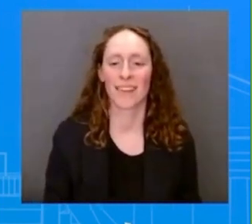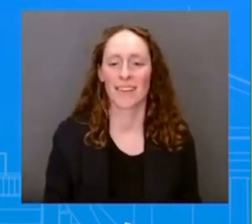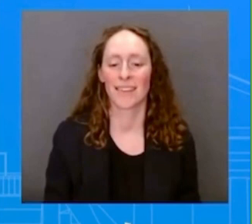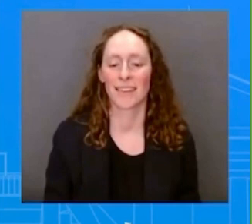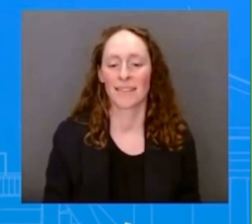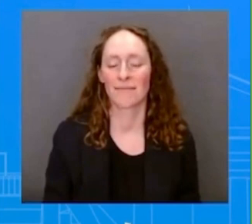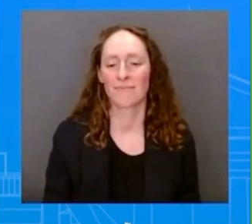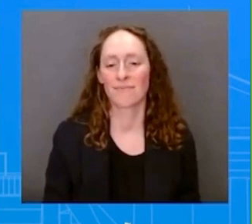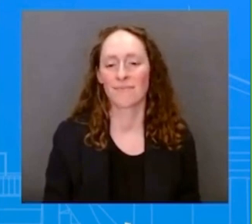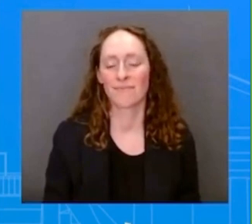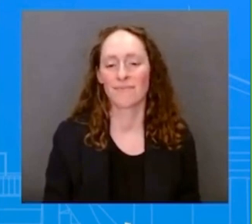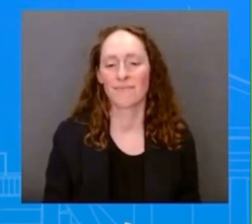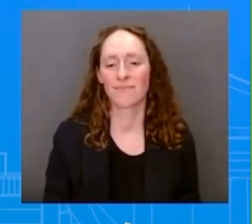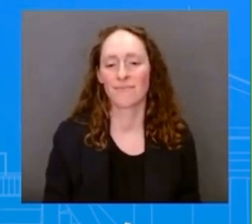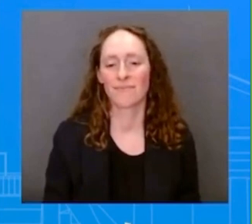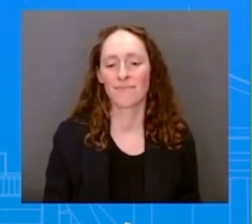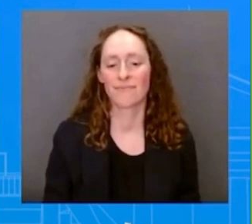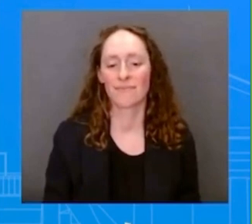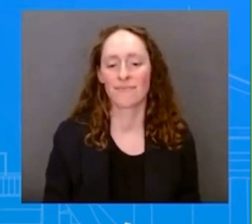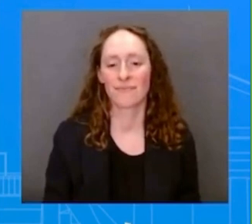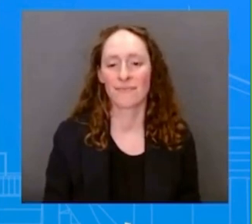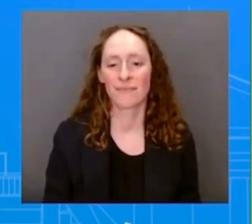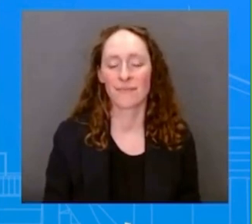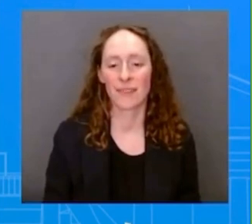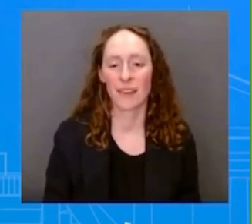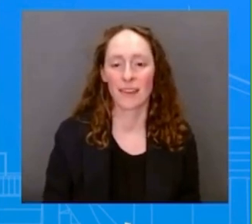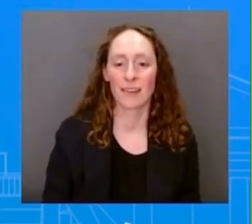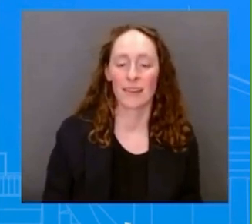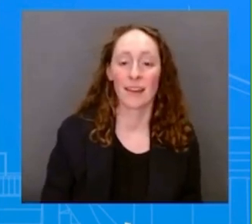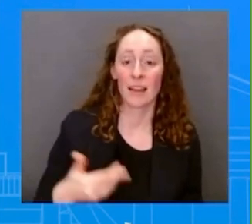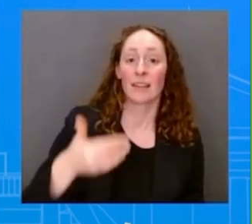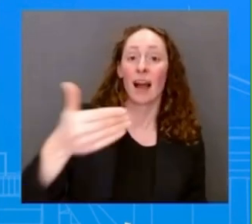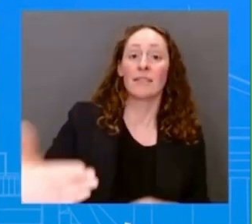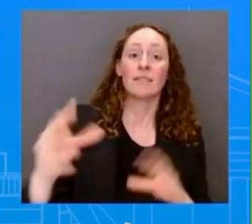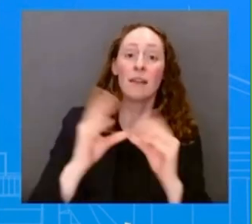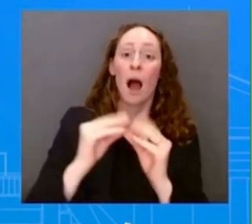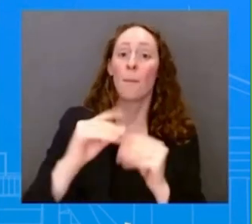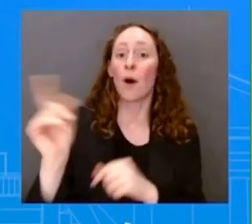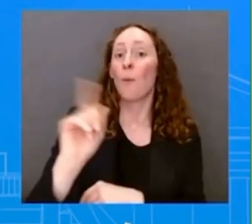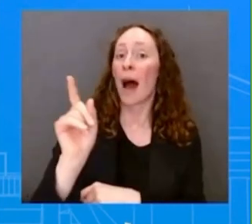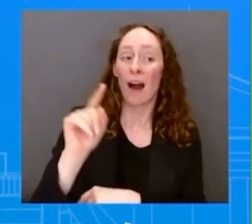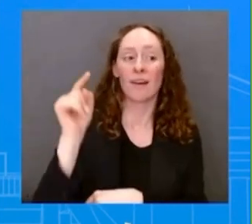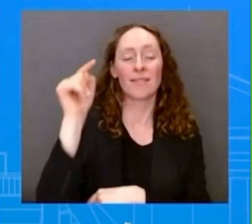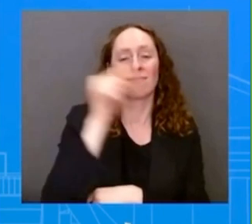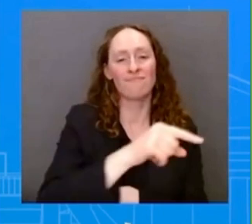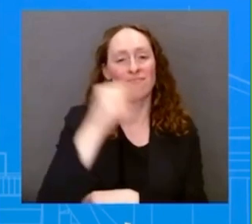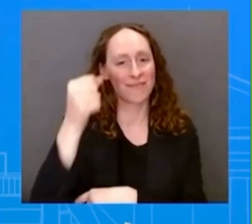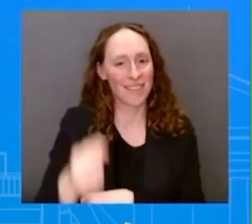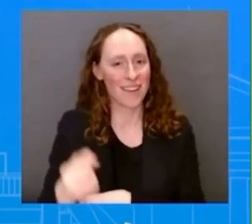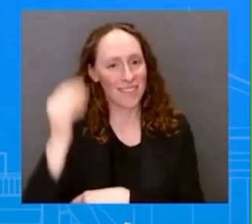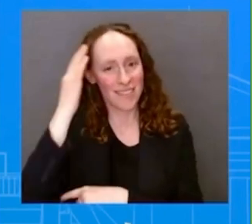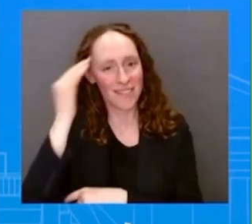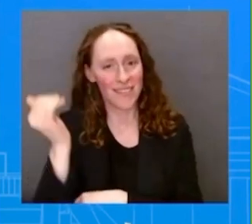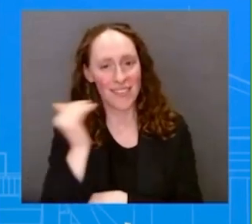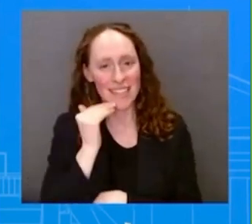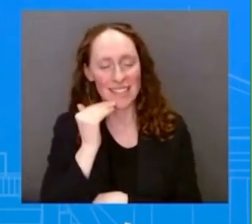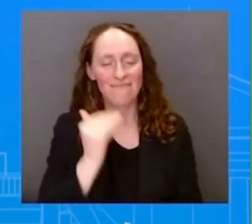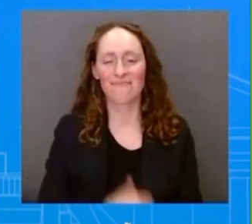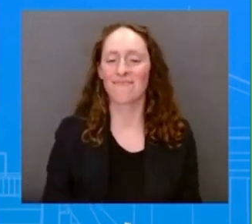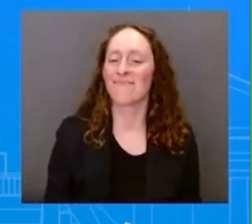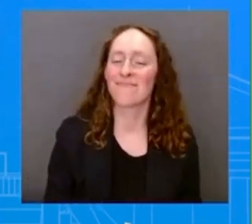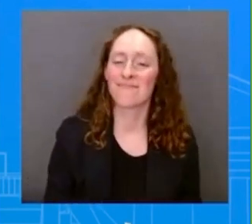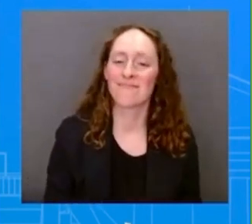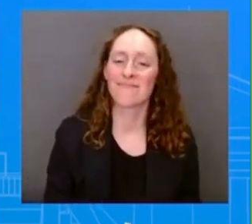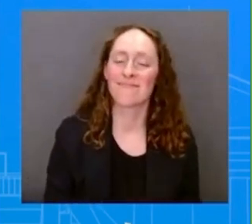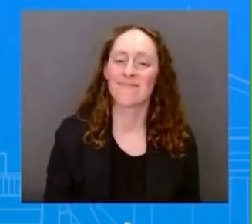Korea for the next summit. Now Corrine mentioned briefly that the president looking forward to meeting with President Fernandez of